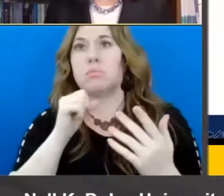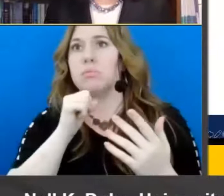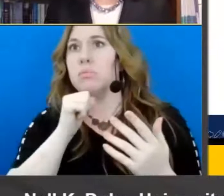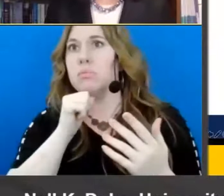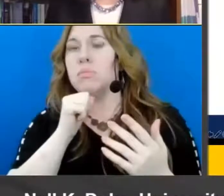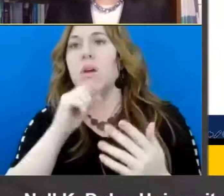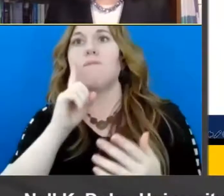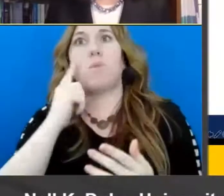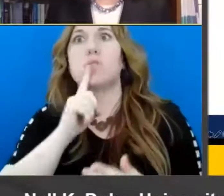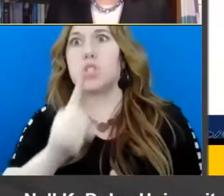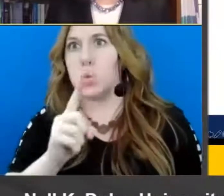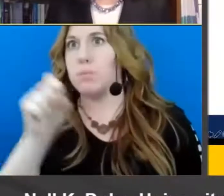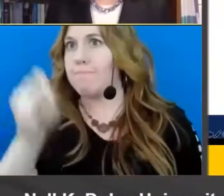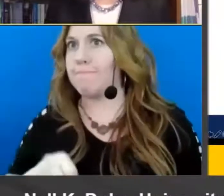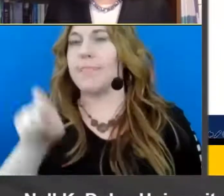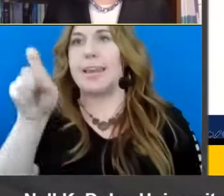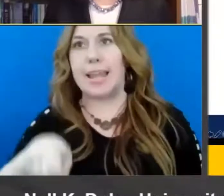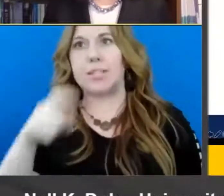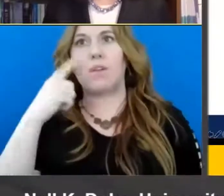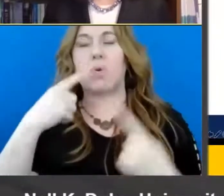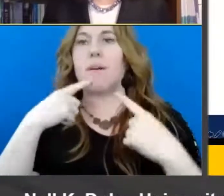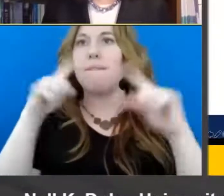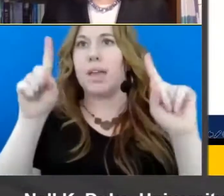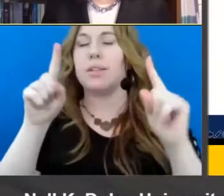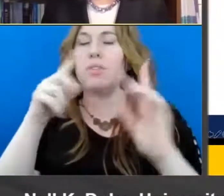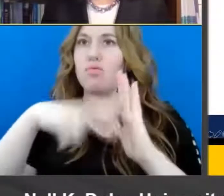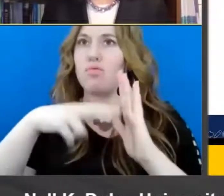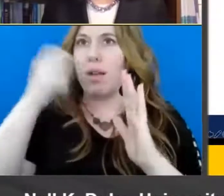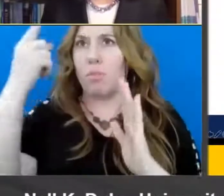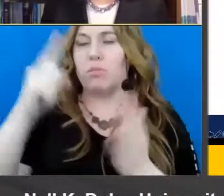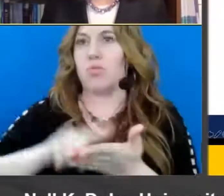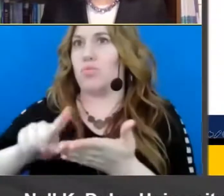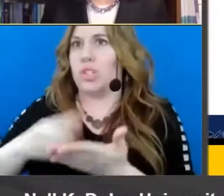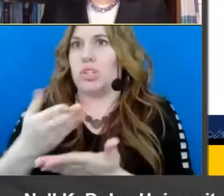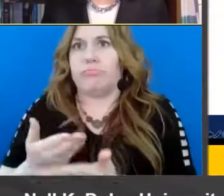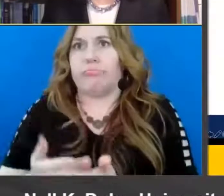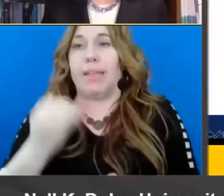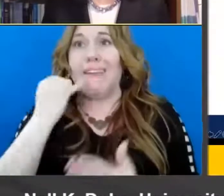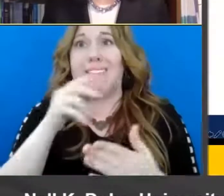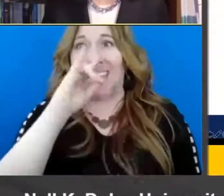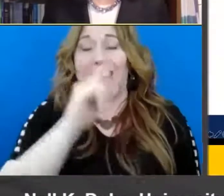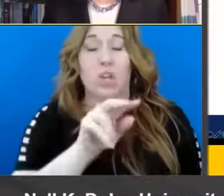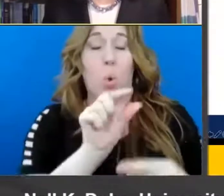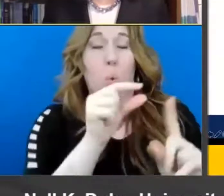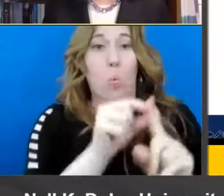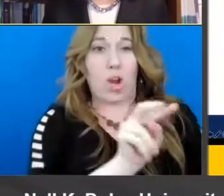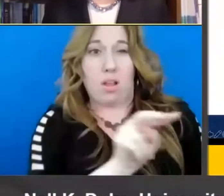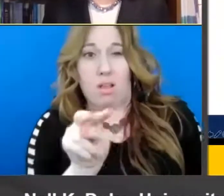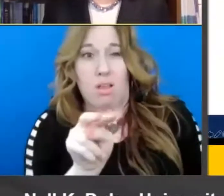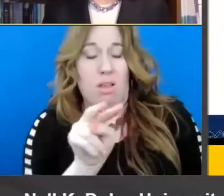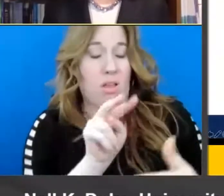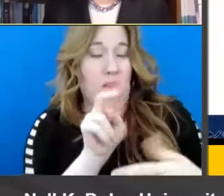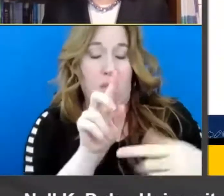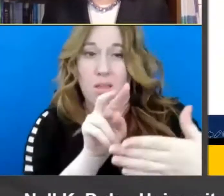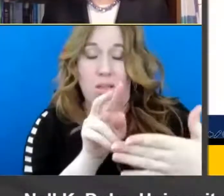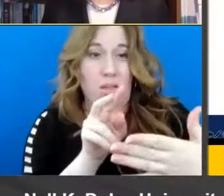for uh effective reading comprehension uh if kids cannot read the words there's not going to be much chance of making